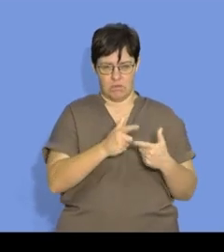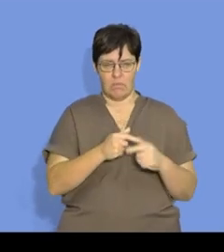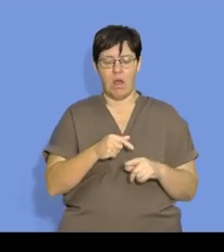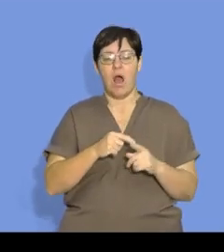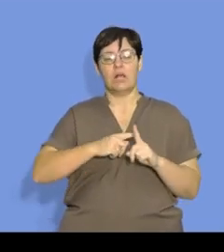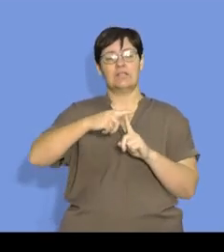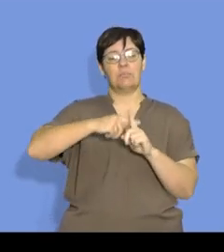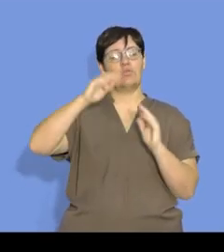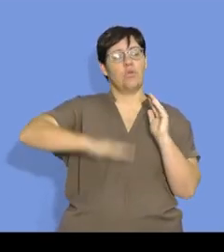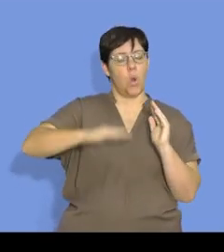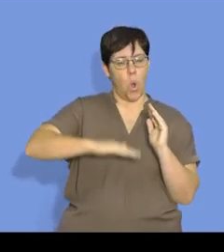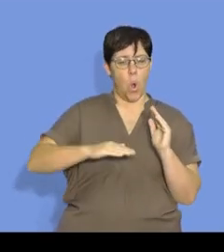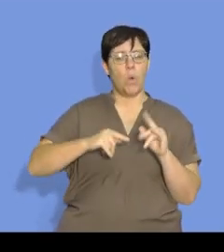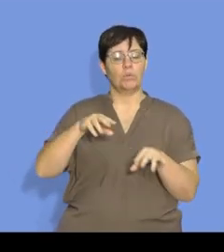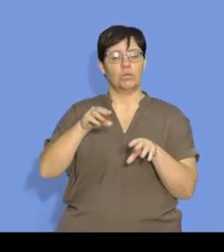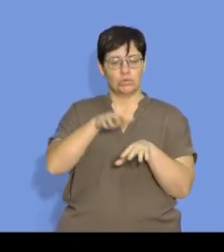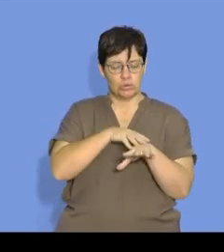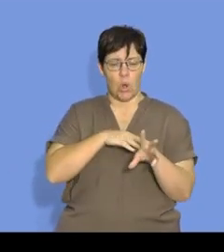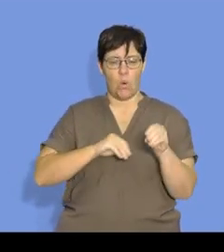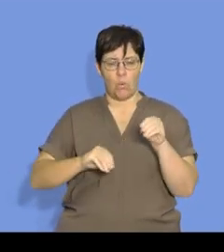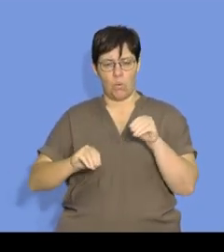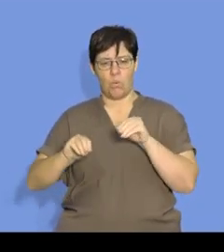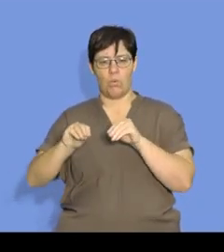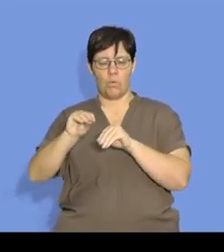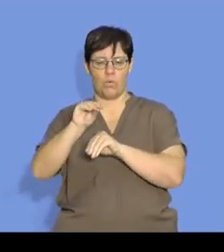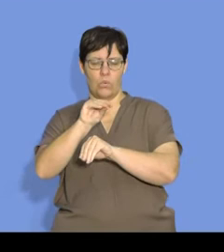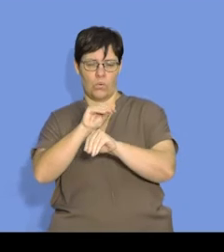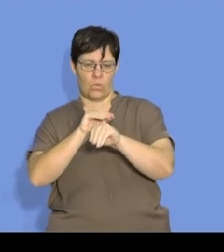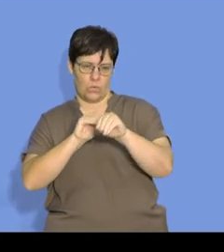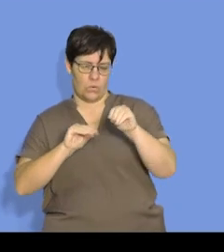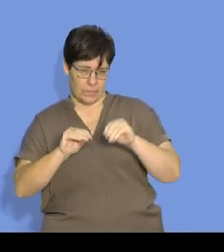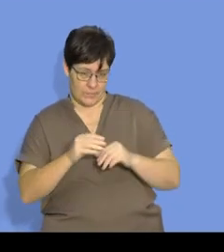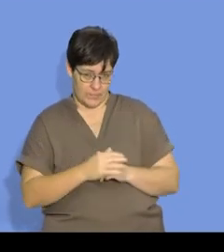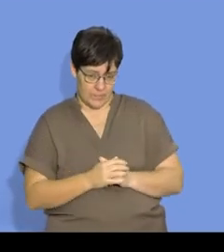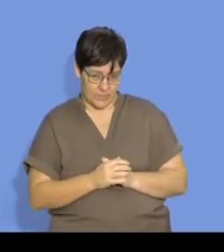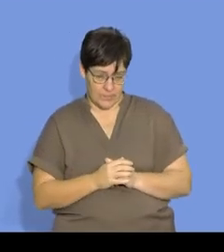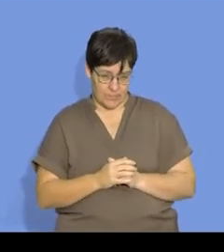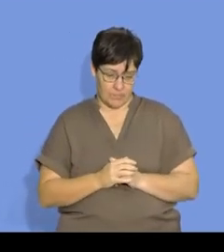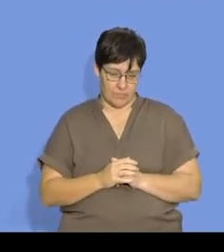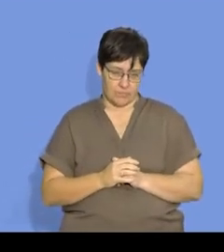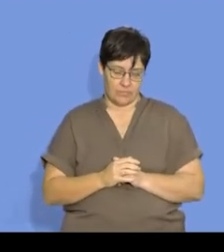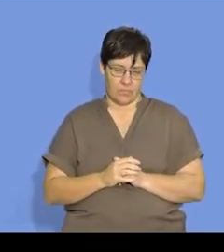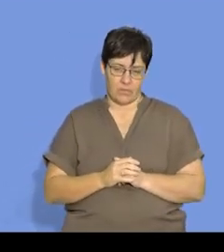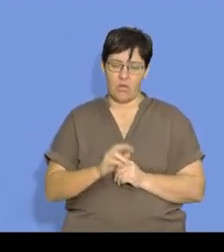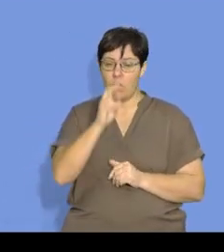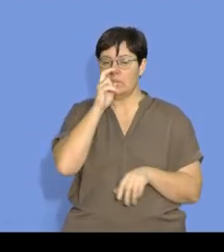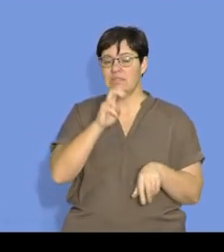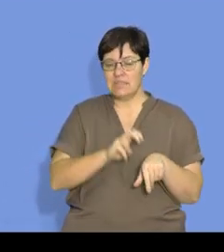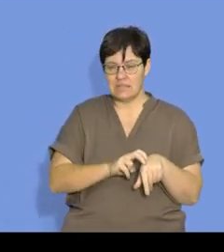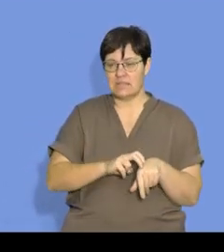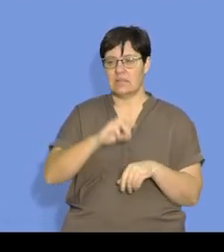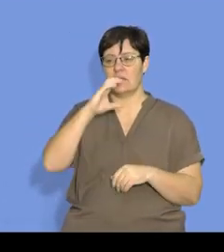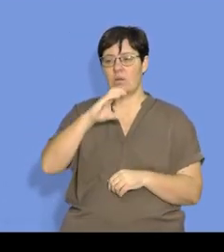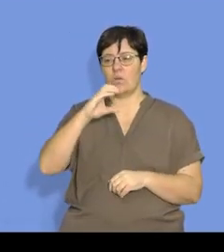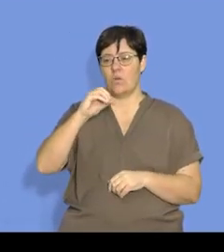At a low temperature, we know that the motion will be a lot longer. You need to